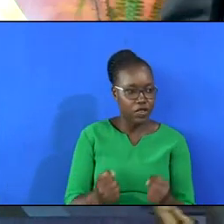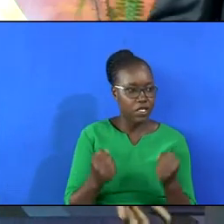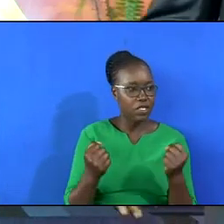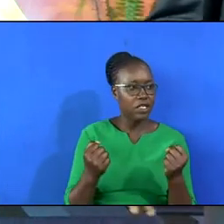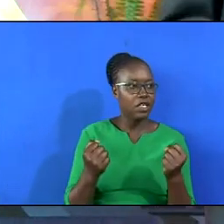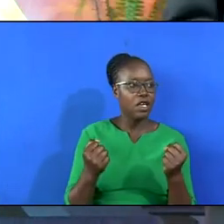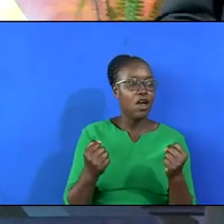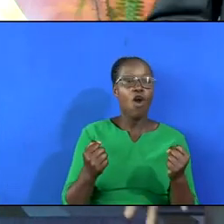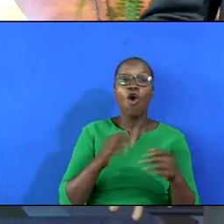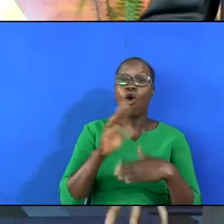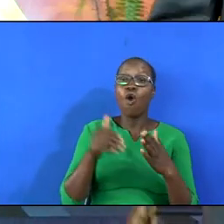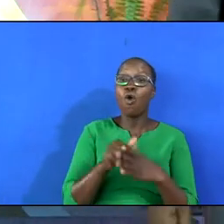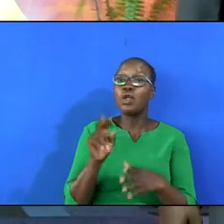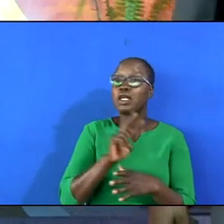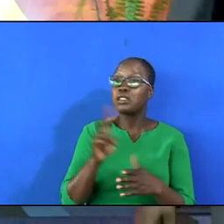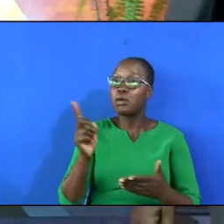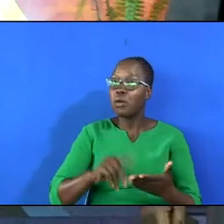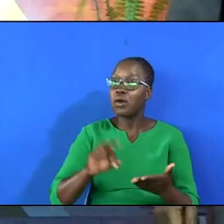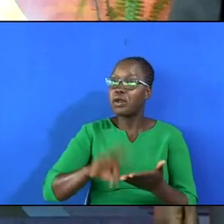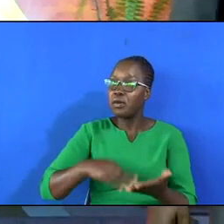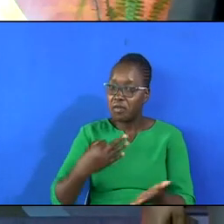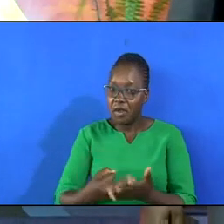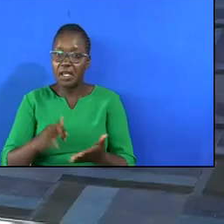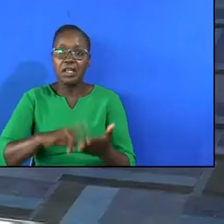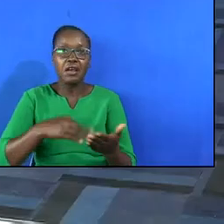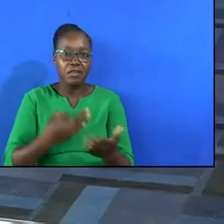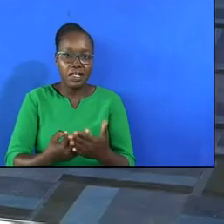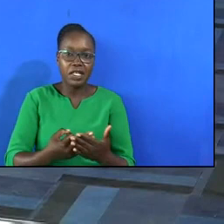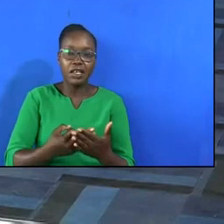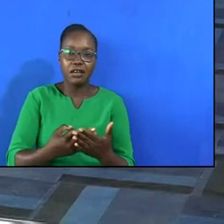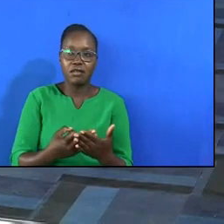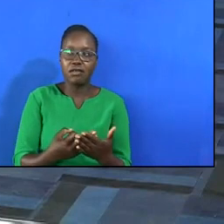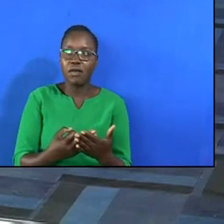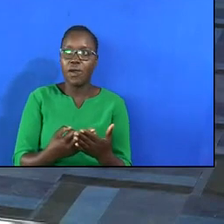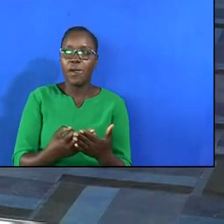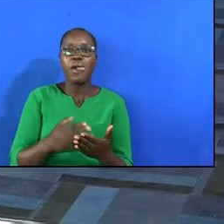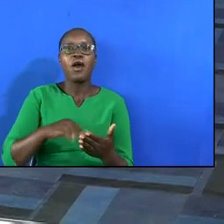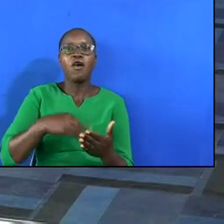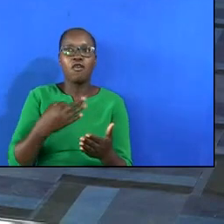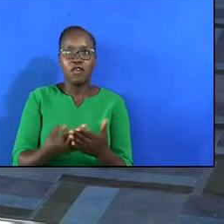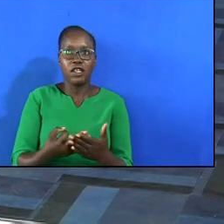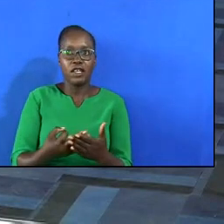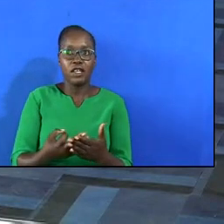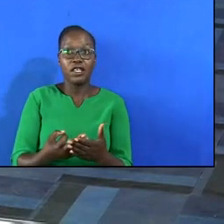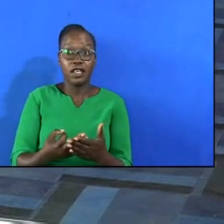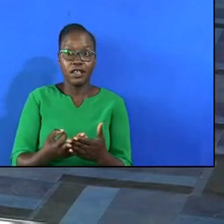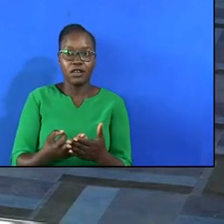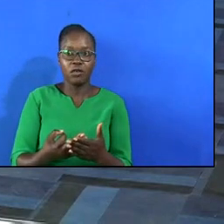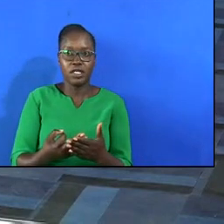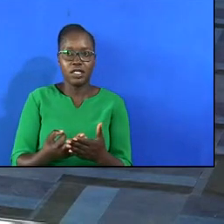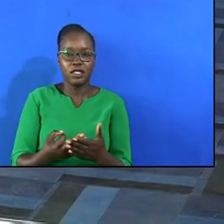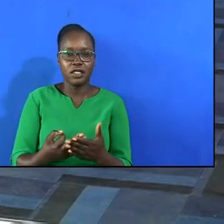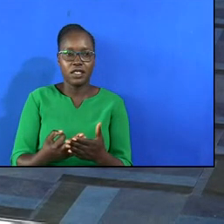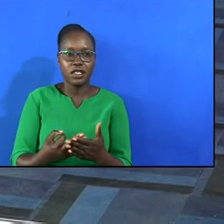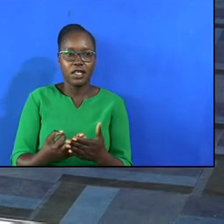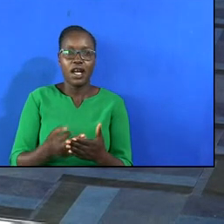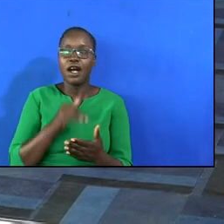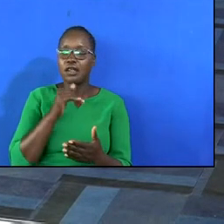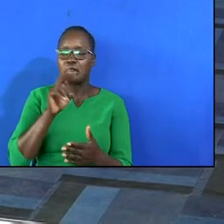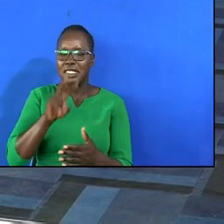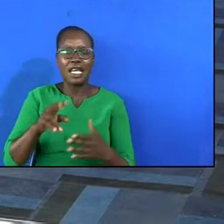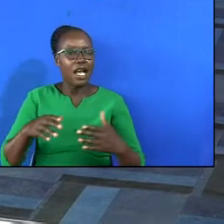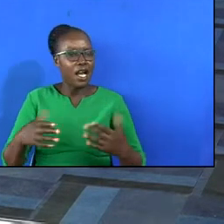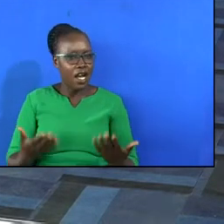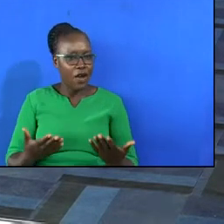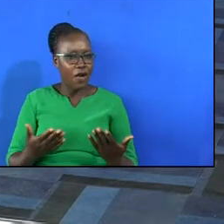All I see is failure of promises, failure in intention. I don't see